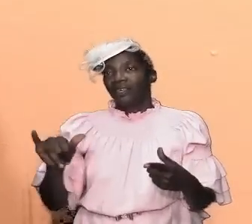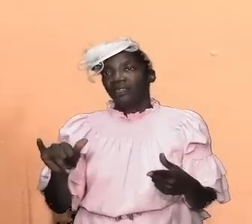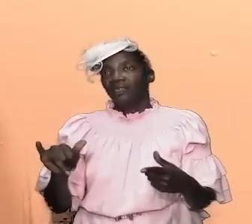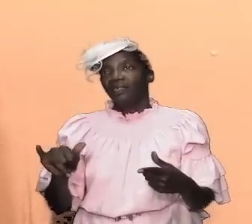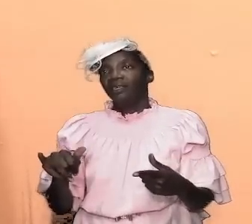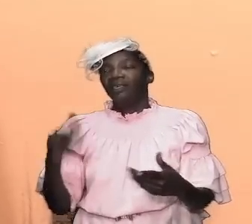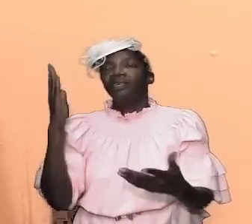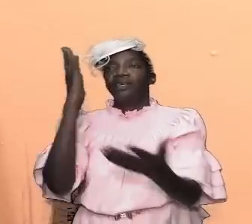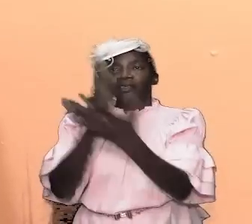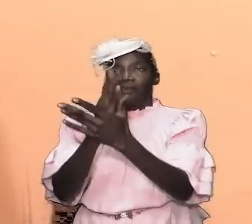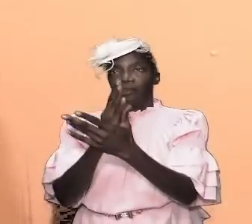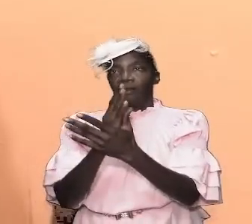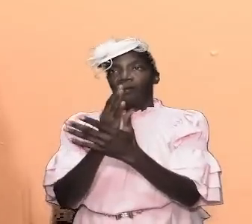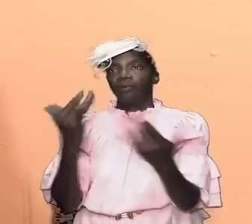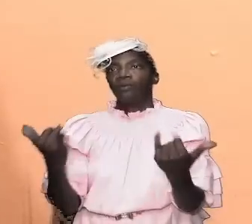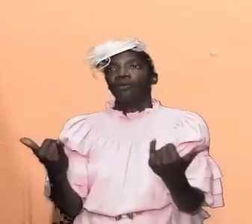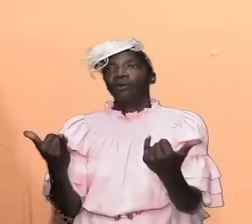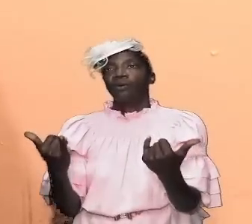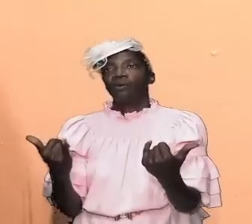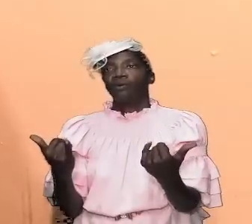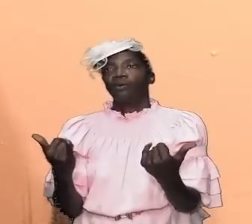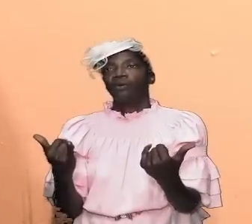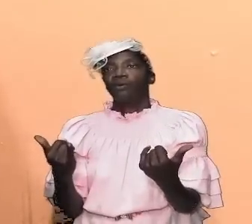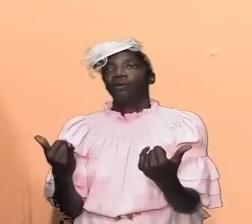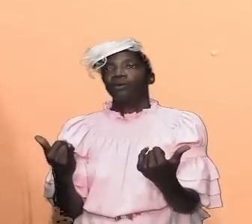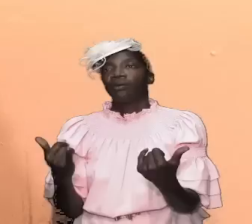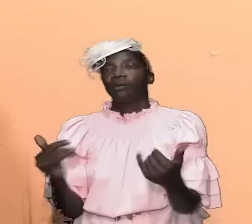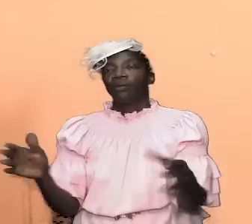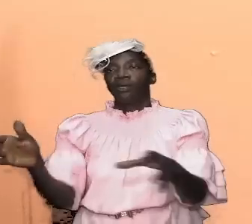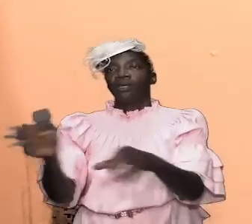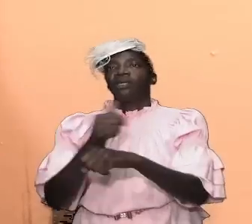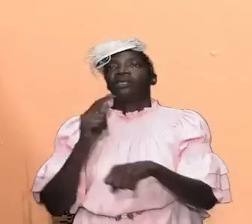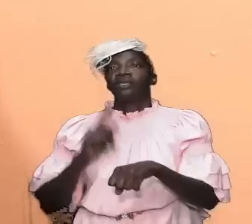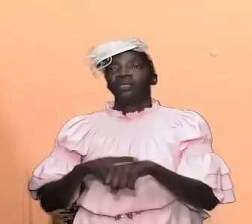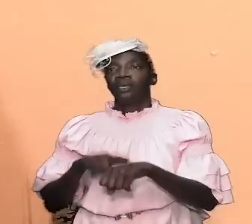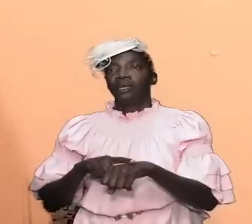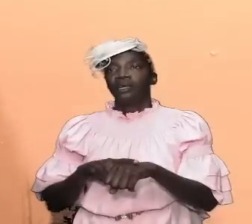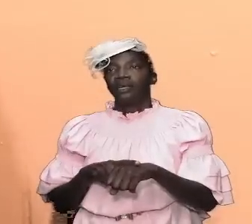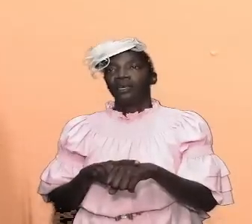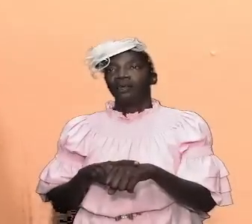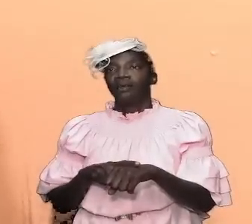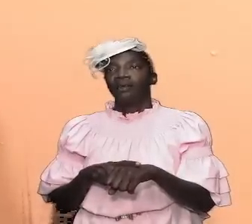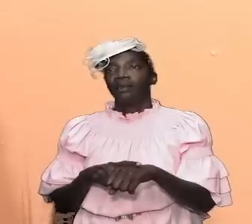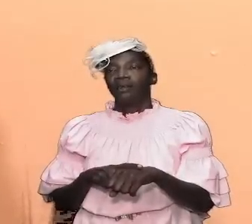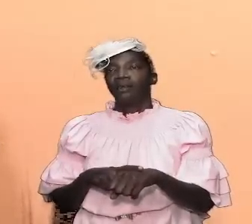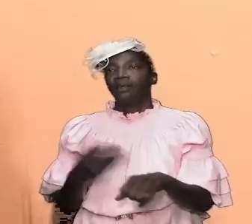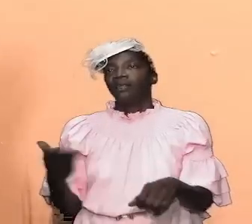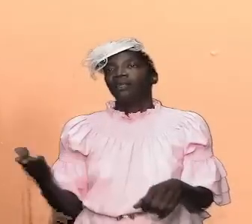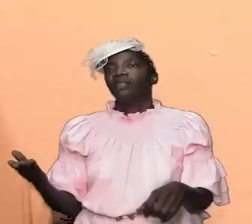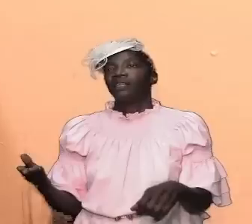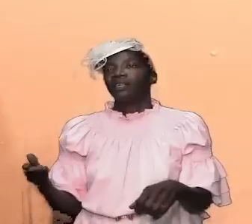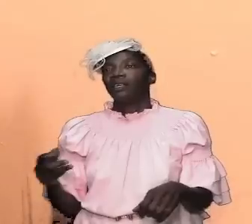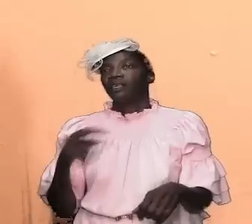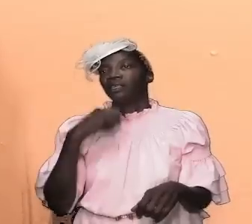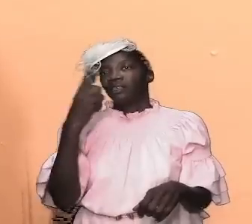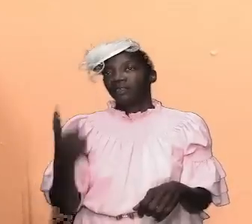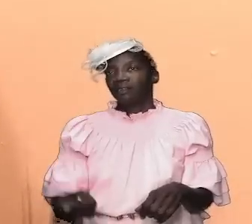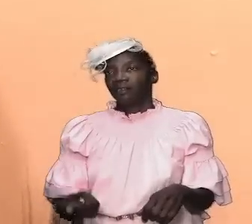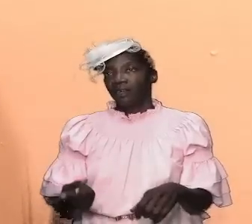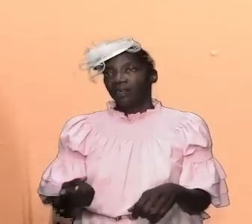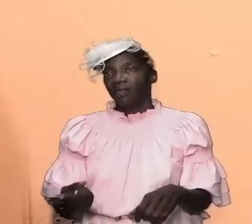just to stop now and just take time brothers and sisters and rehearse the things that were said